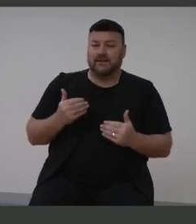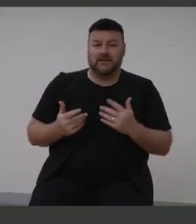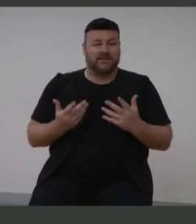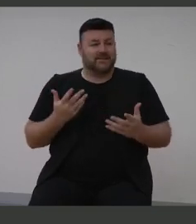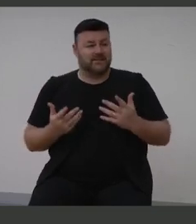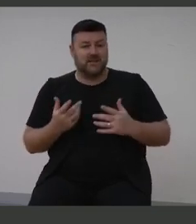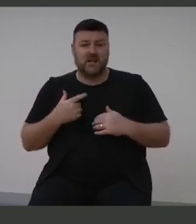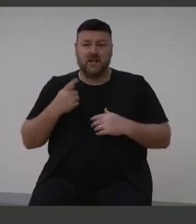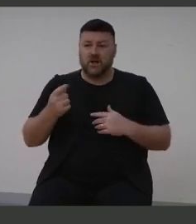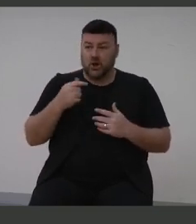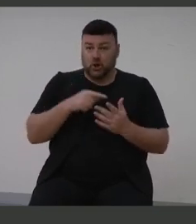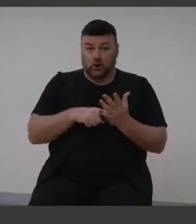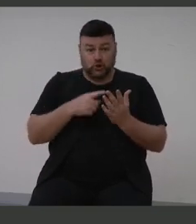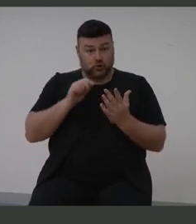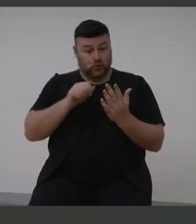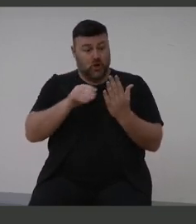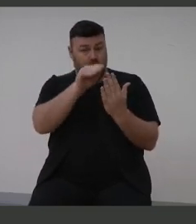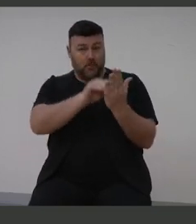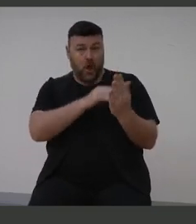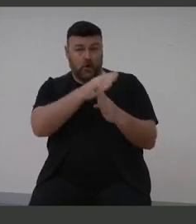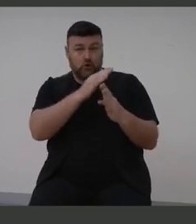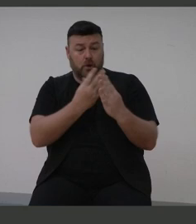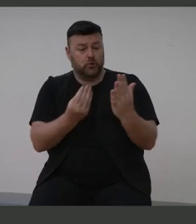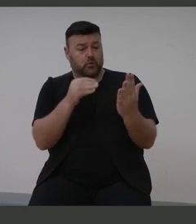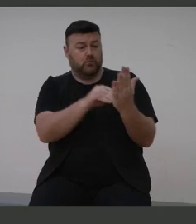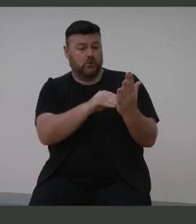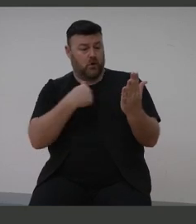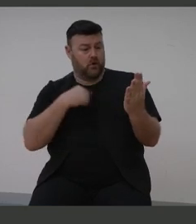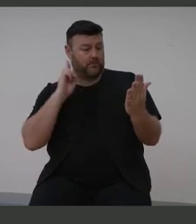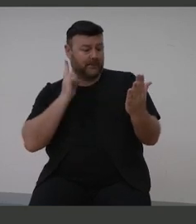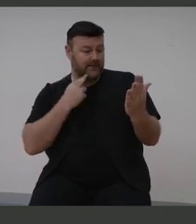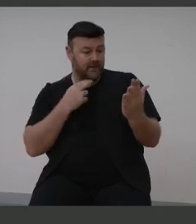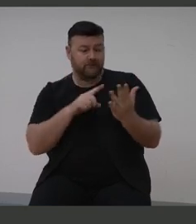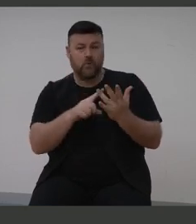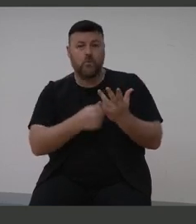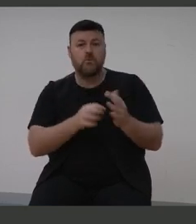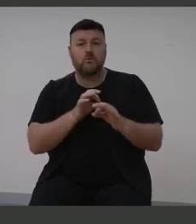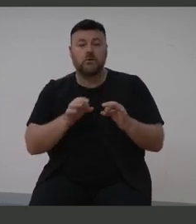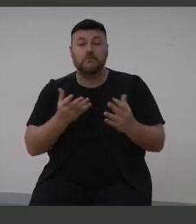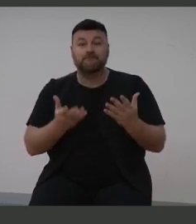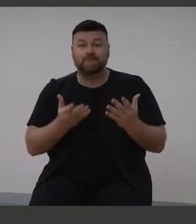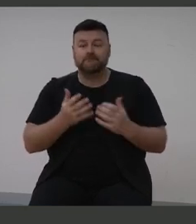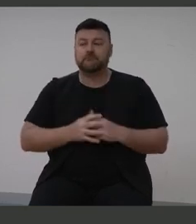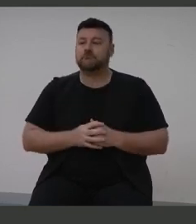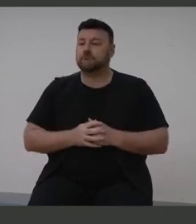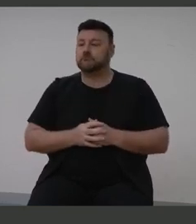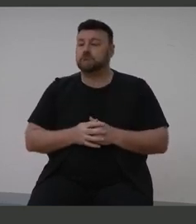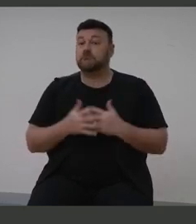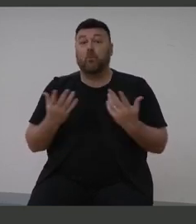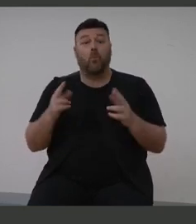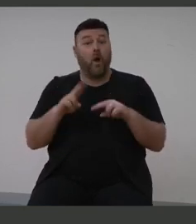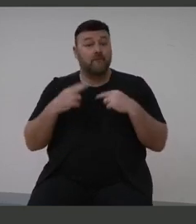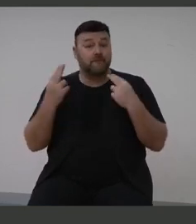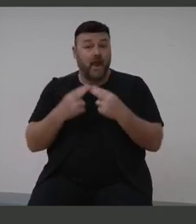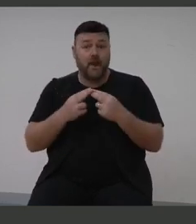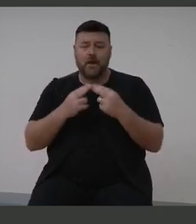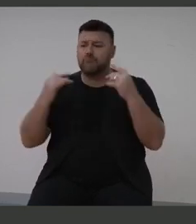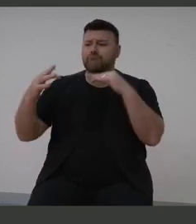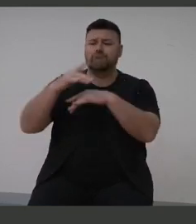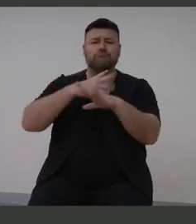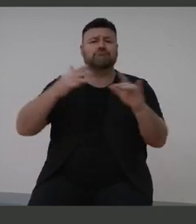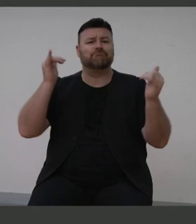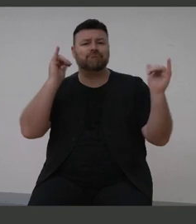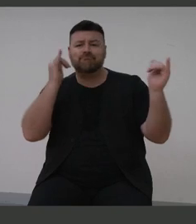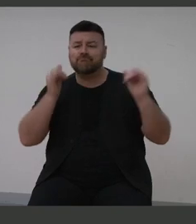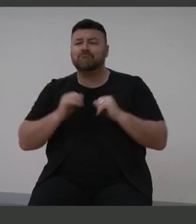whether to put deaf in their application forms. At a family celebration an older relative